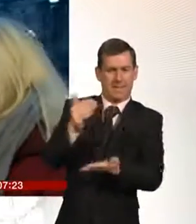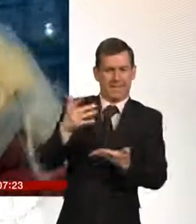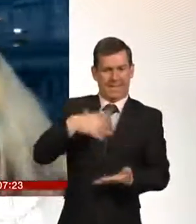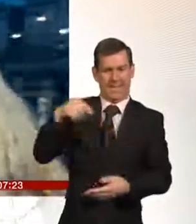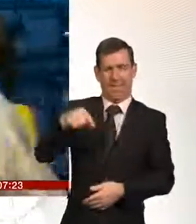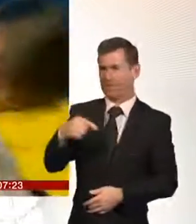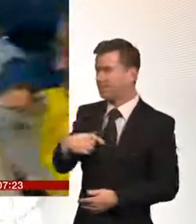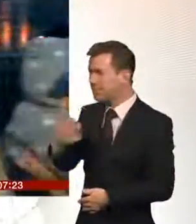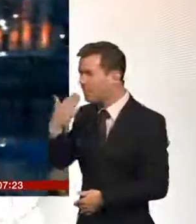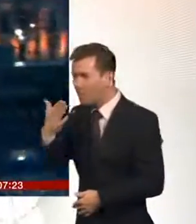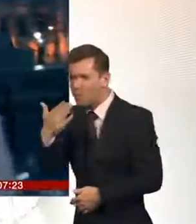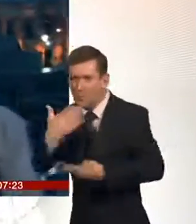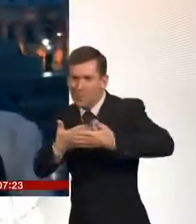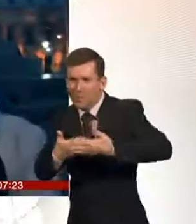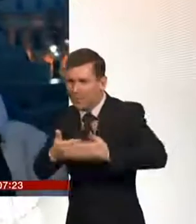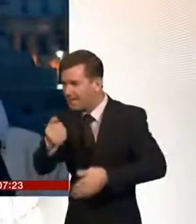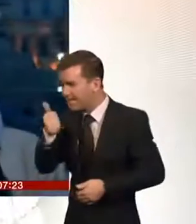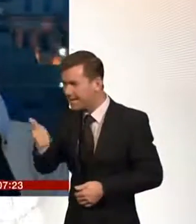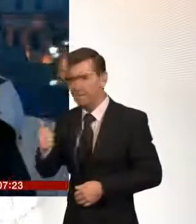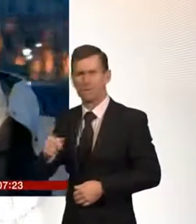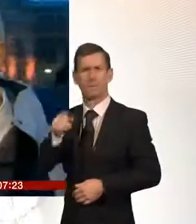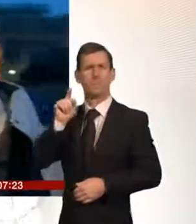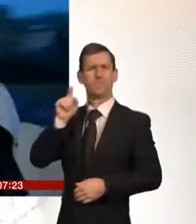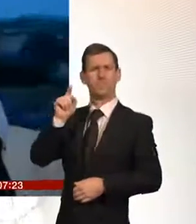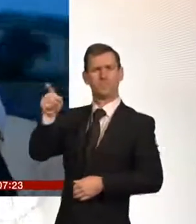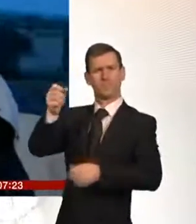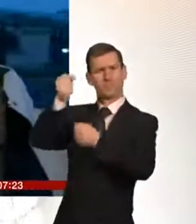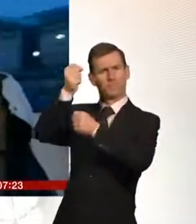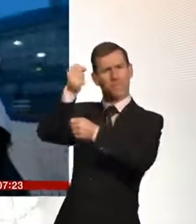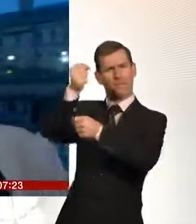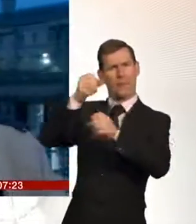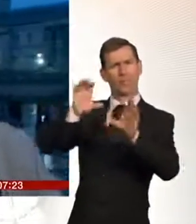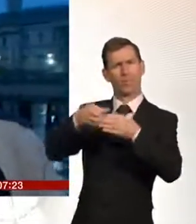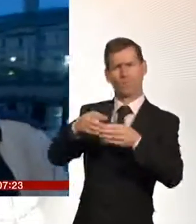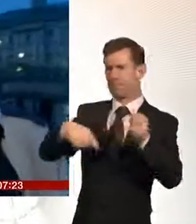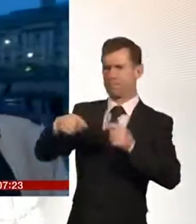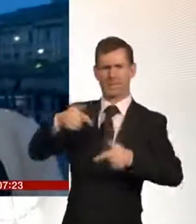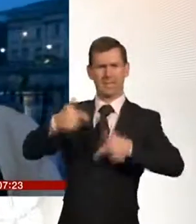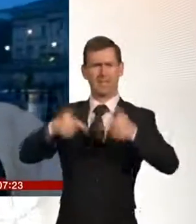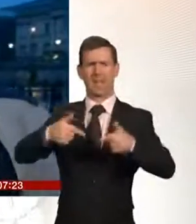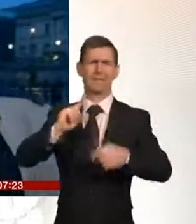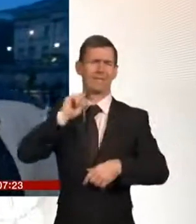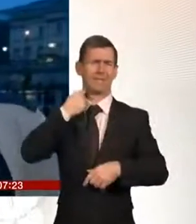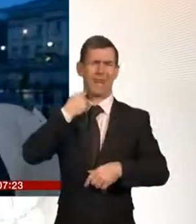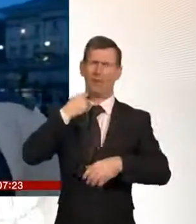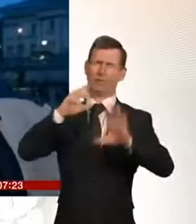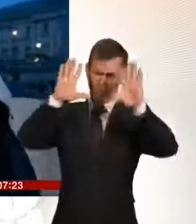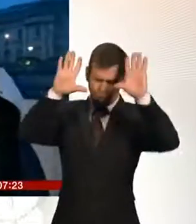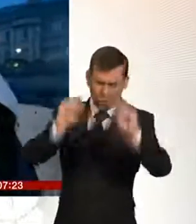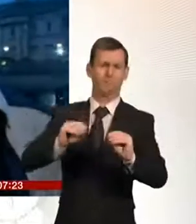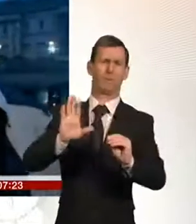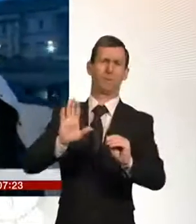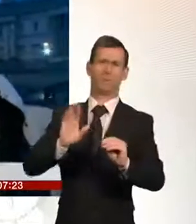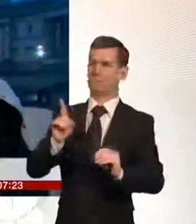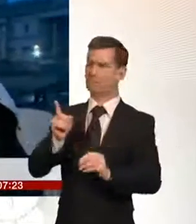coming out this morning finally Donika McCarthy you're from the campaign group stop killing cyclists what are you hoping to achieve from this protest this afternoon yeah we're